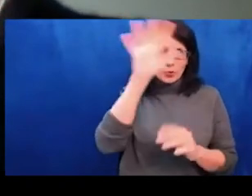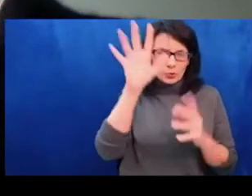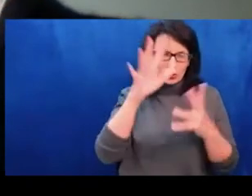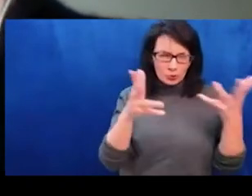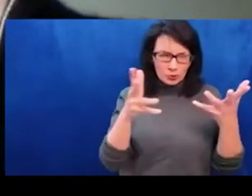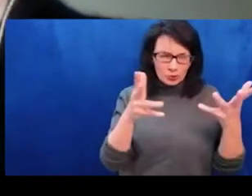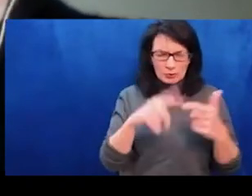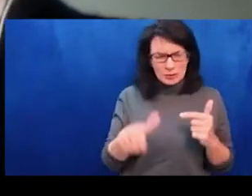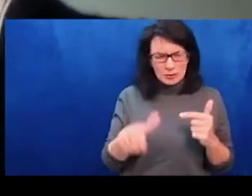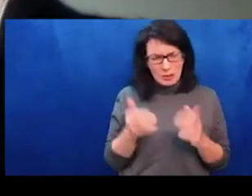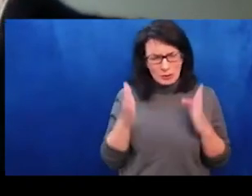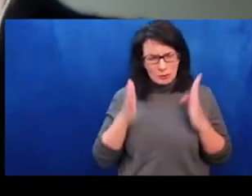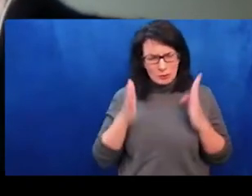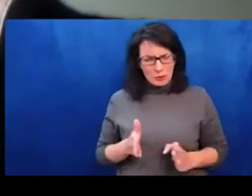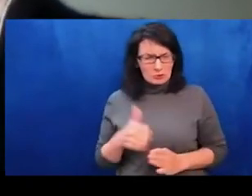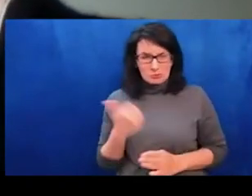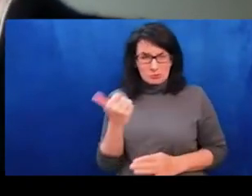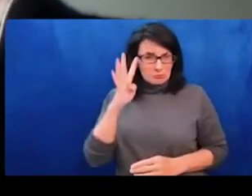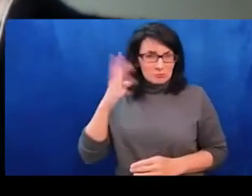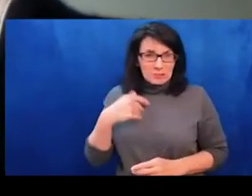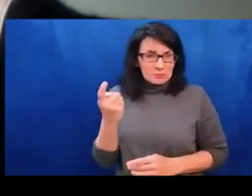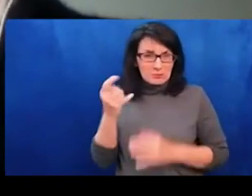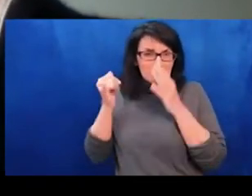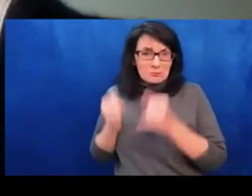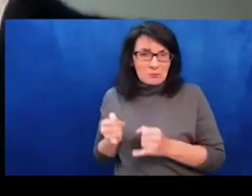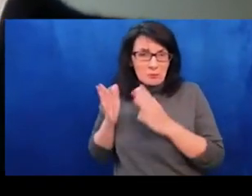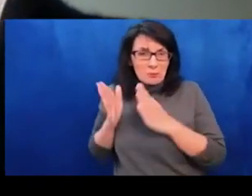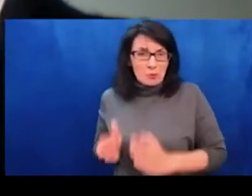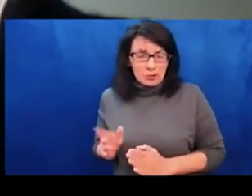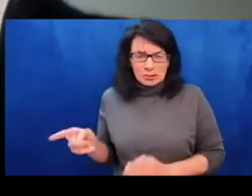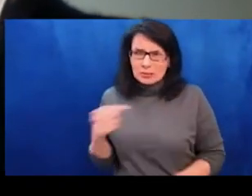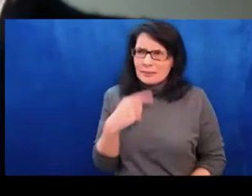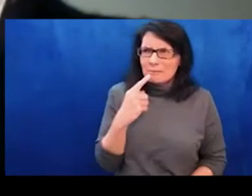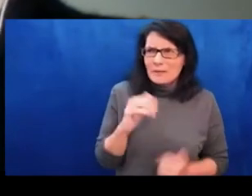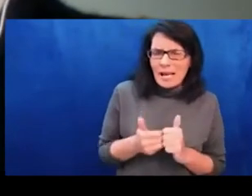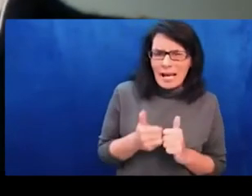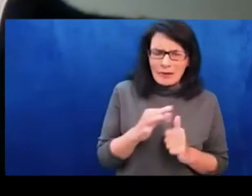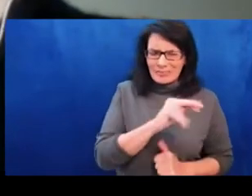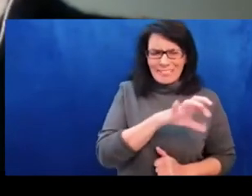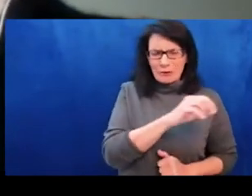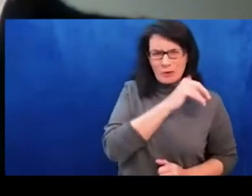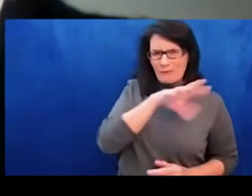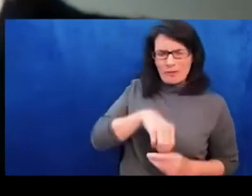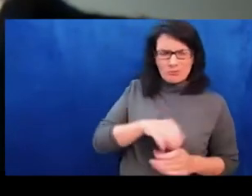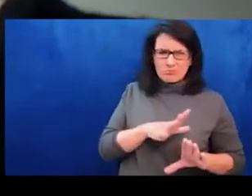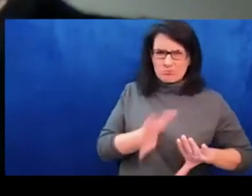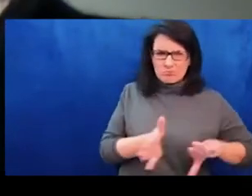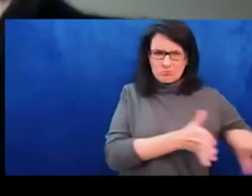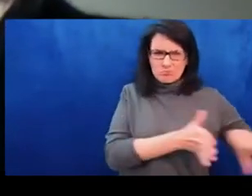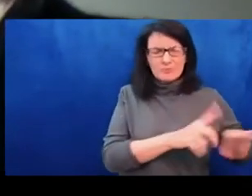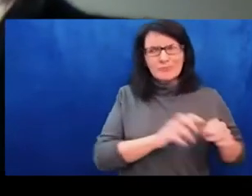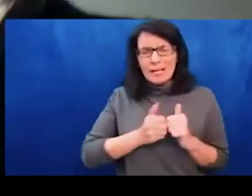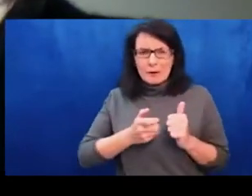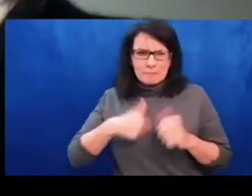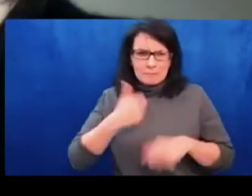to deal with the situation that I think is really important. Maybe it's not so much about even